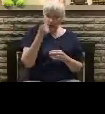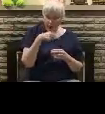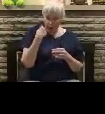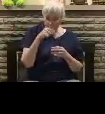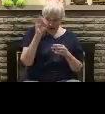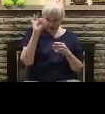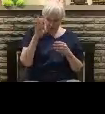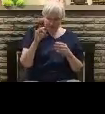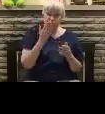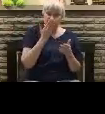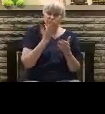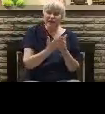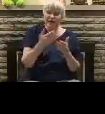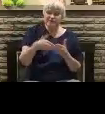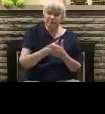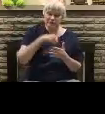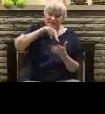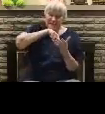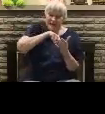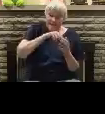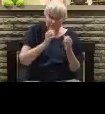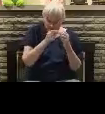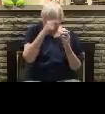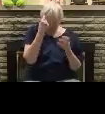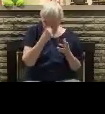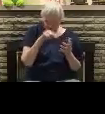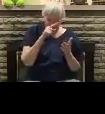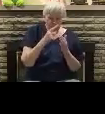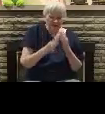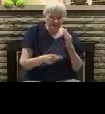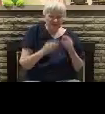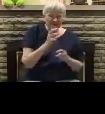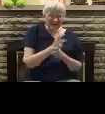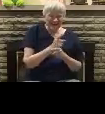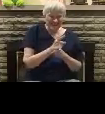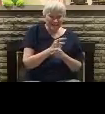continue to preach the gospel and take a stand for what's right.